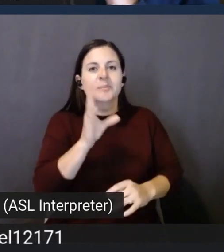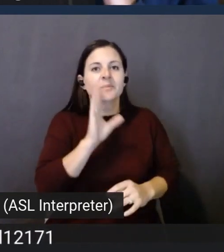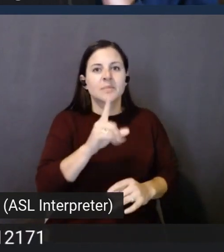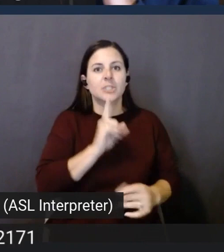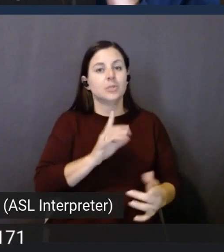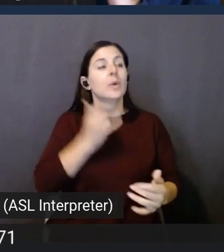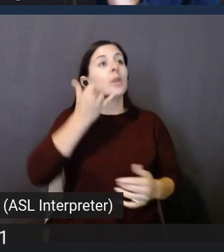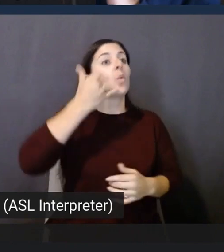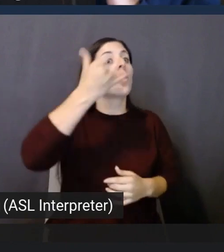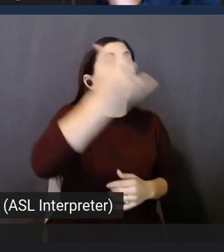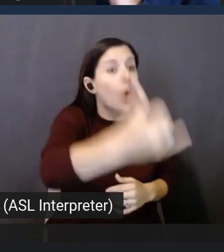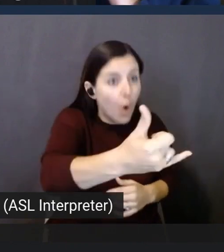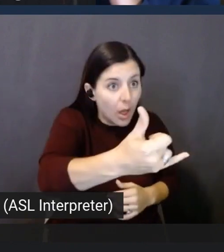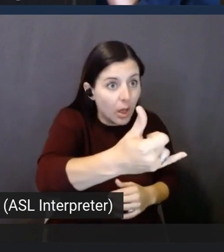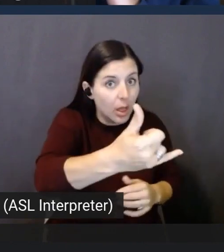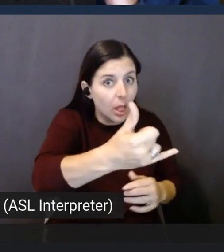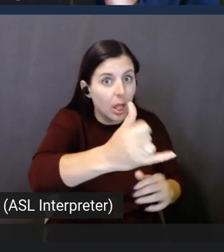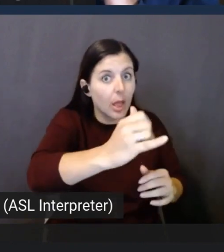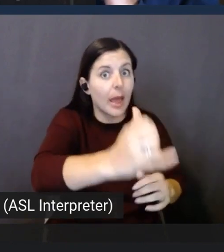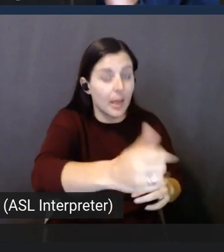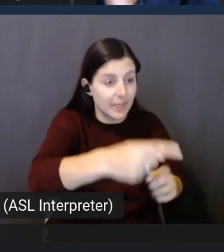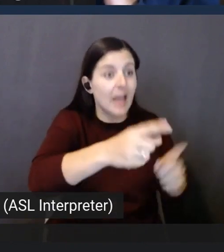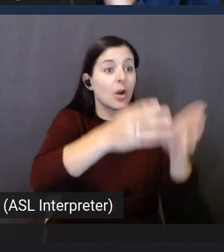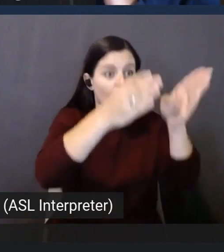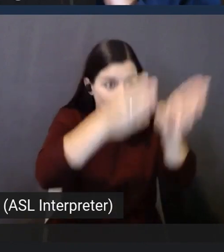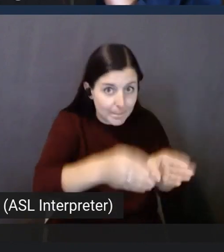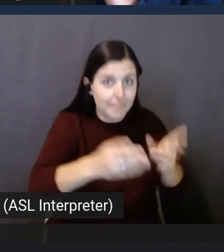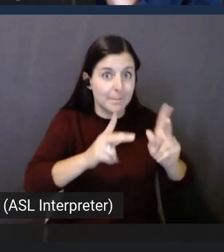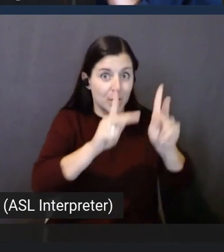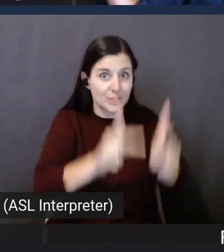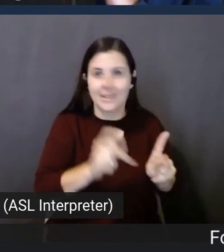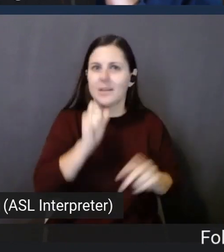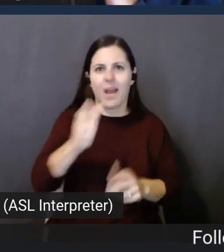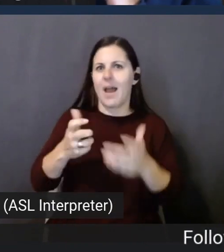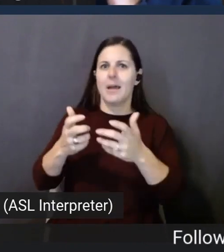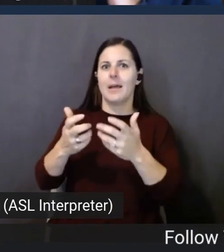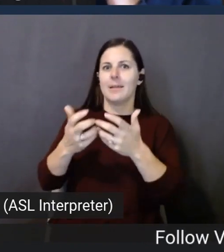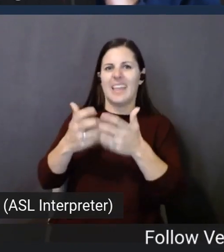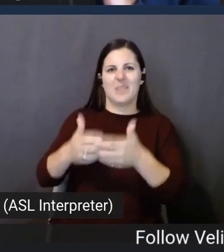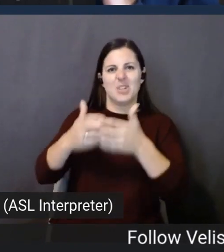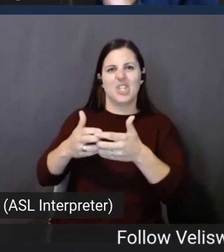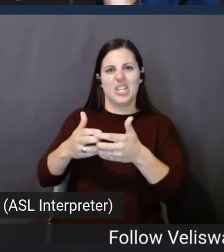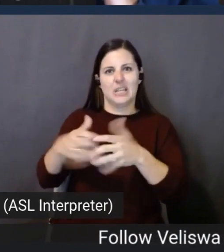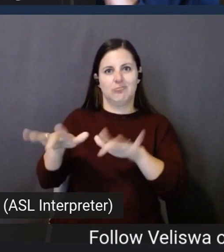a live human and talk to them and not get like an answering machine and have to call back later.